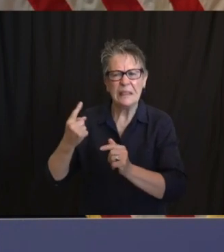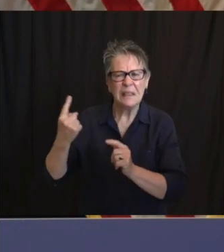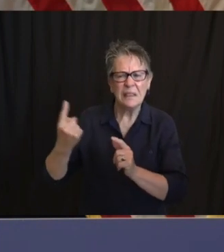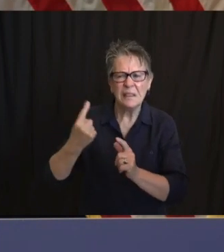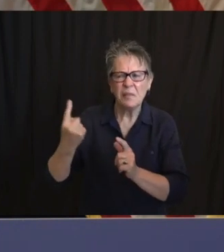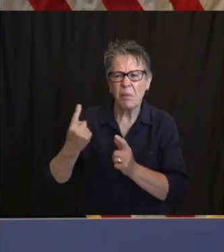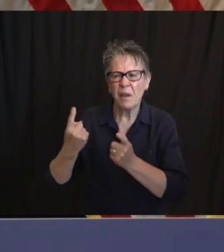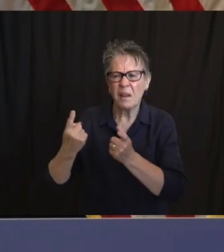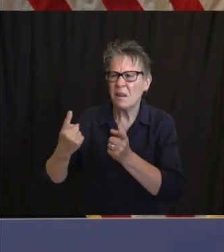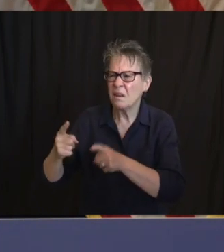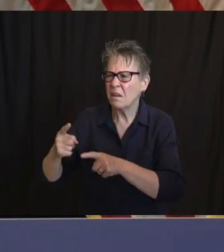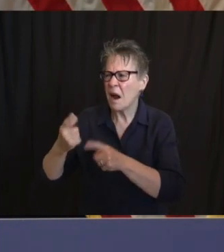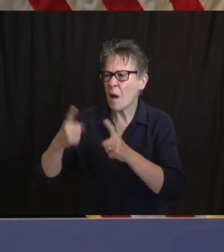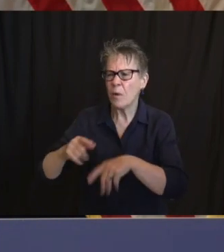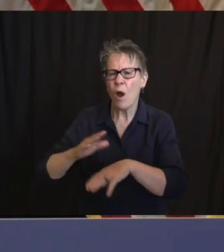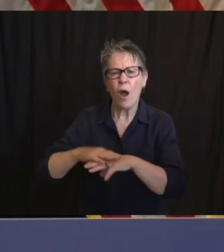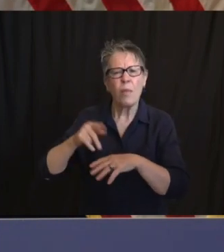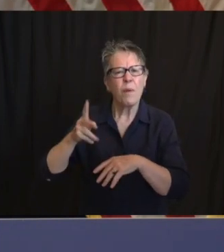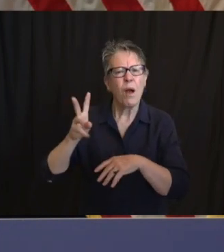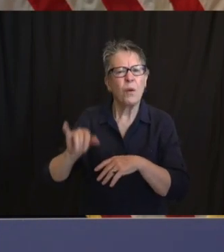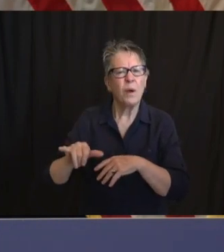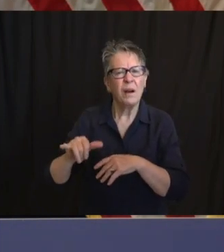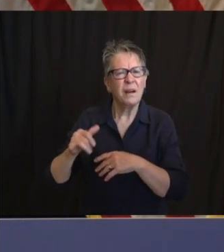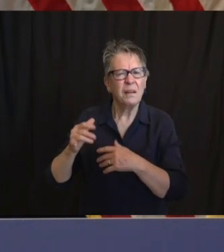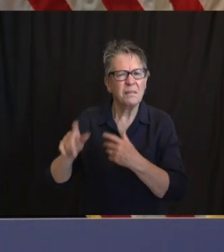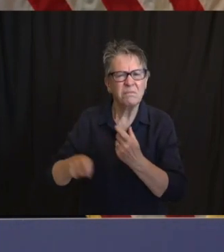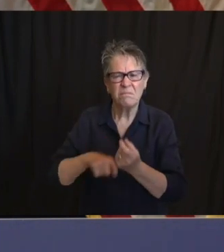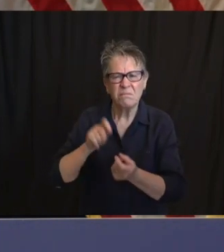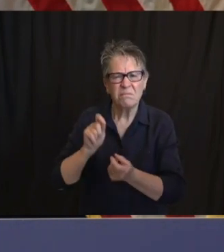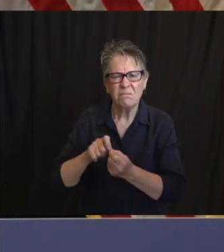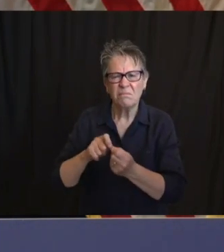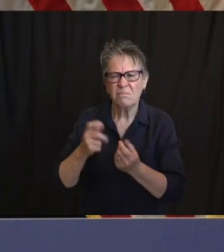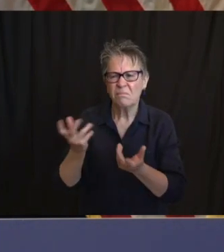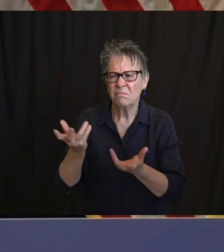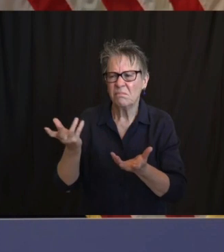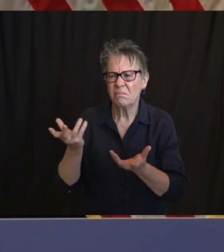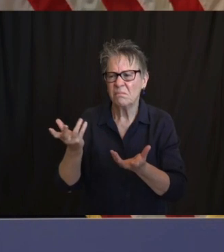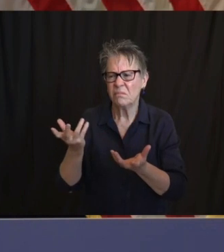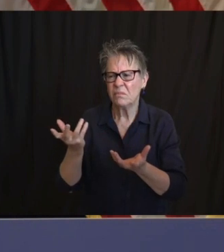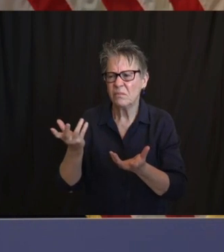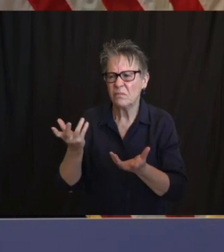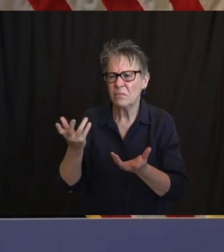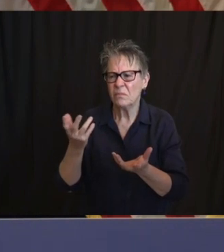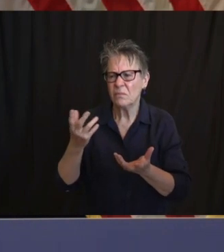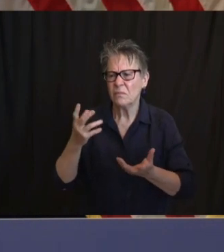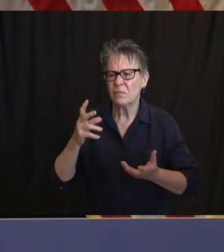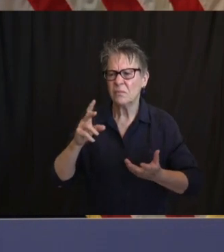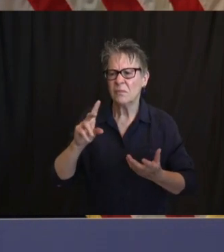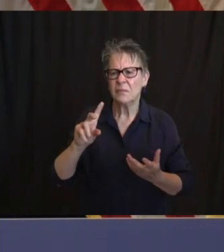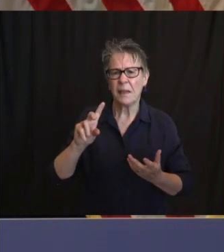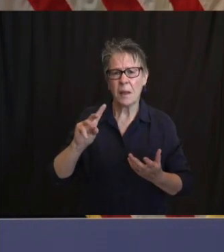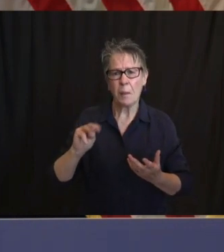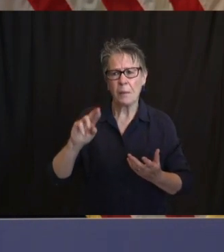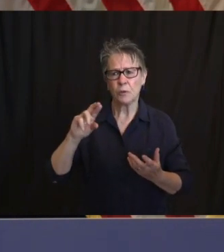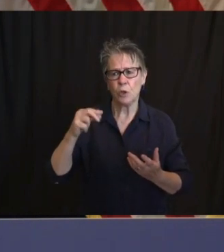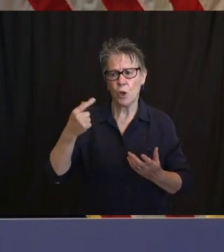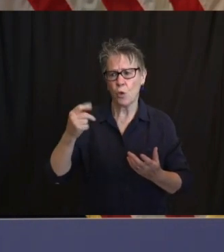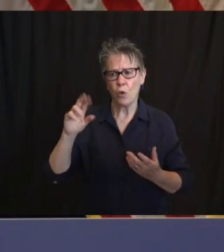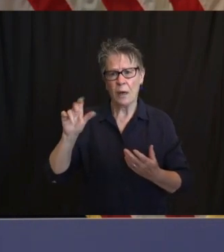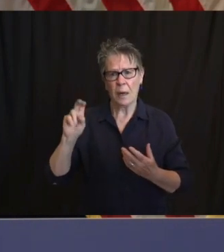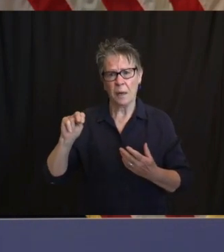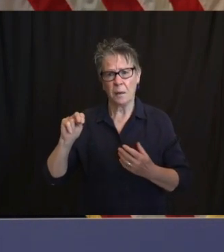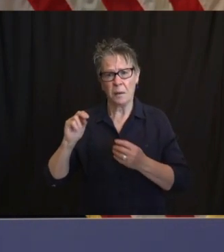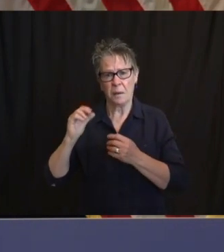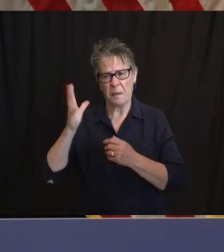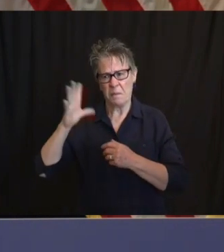the vehicle Mr. Gordon was in and him being pulled over and him being shot by state police. When can the public expect at least preliminary